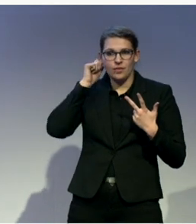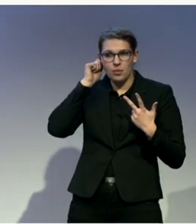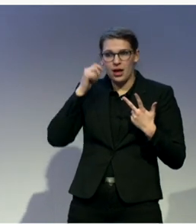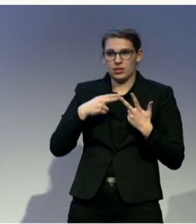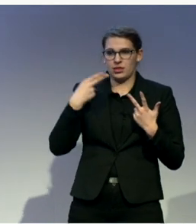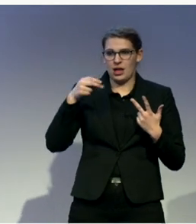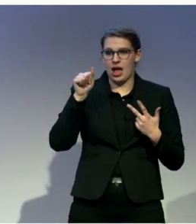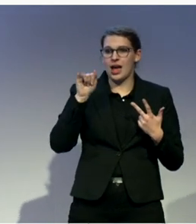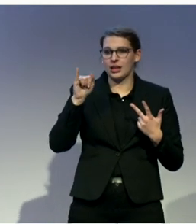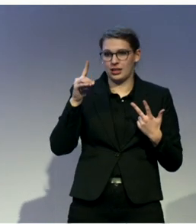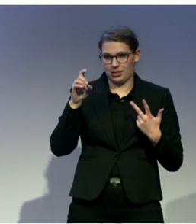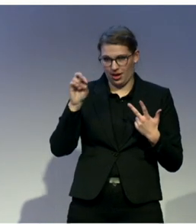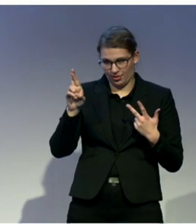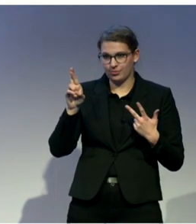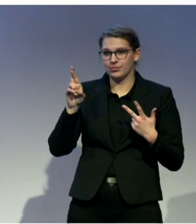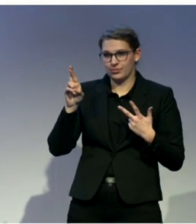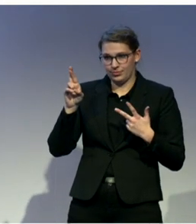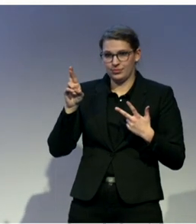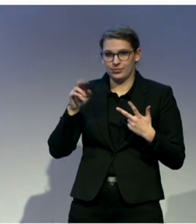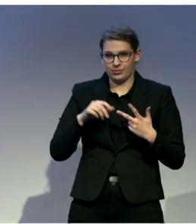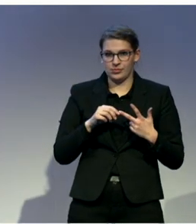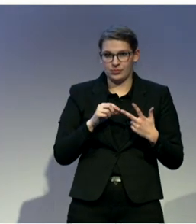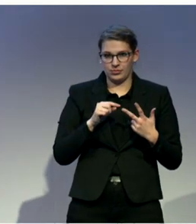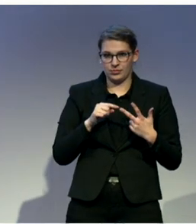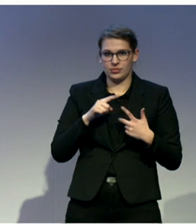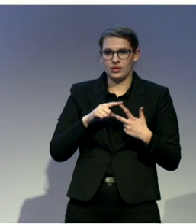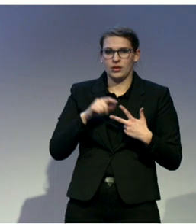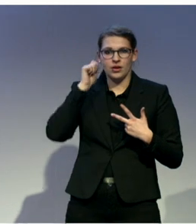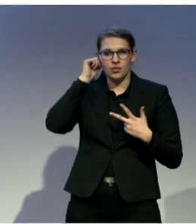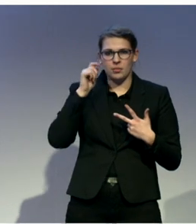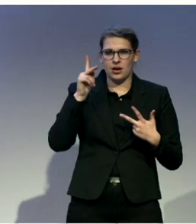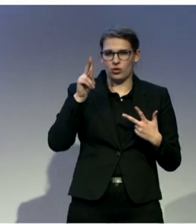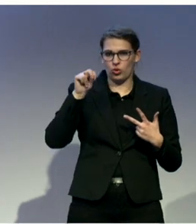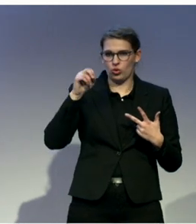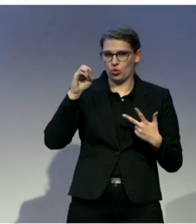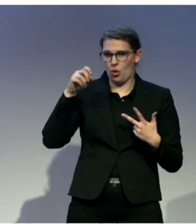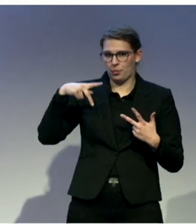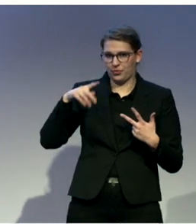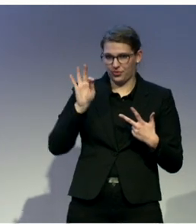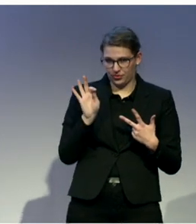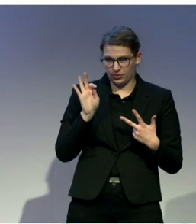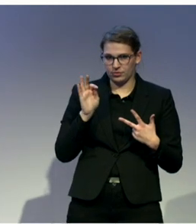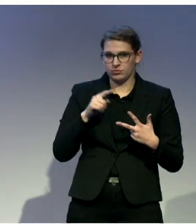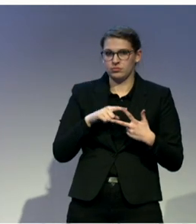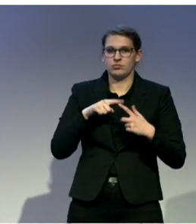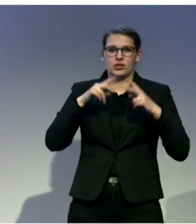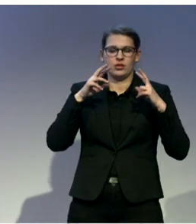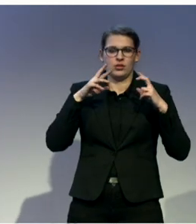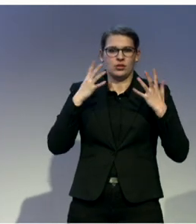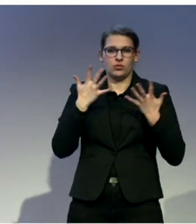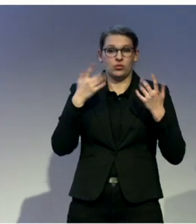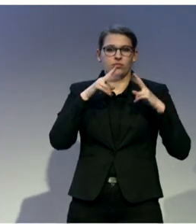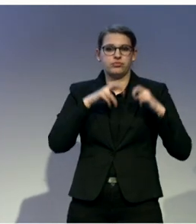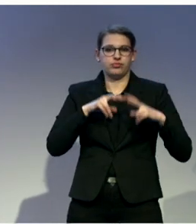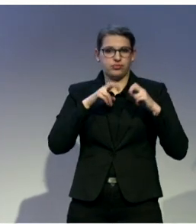Amy is the department chair, professor, researcher and Harkin fellow at the St. Cloud State University and